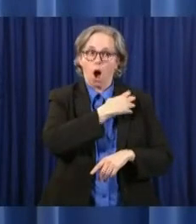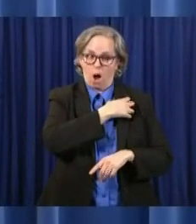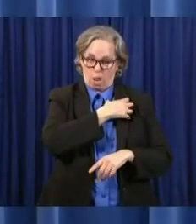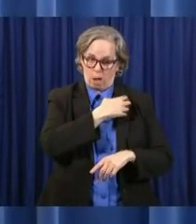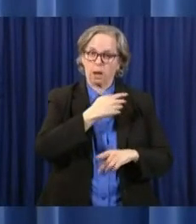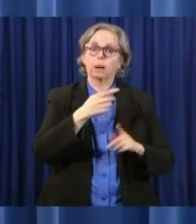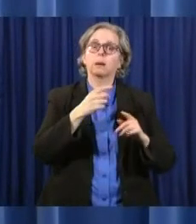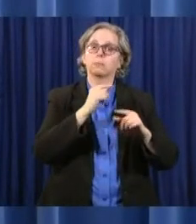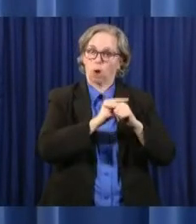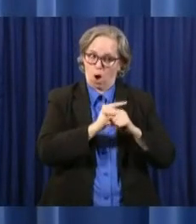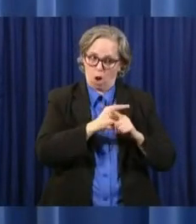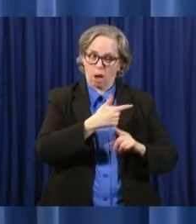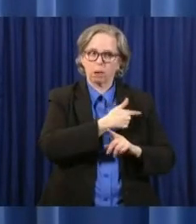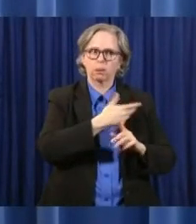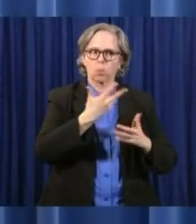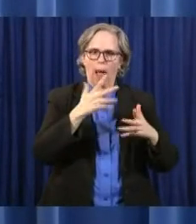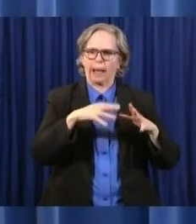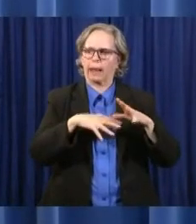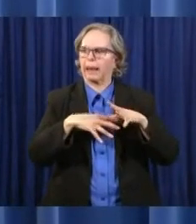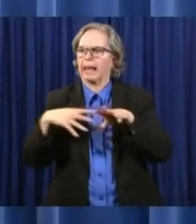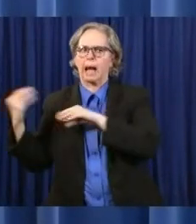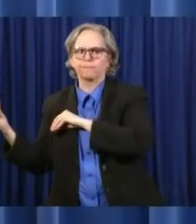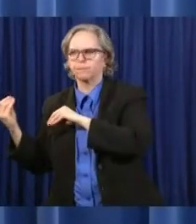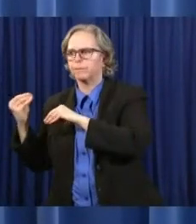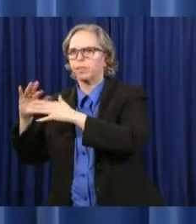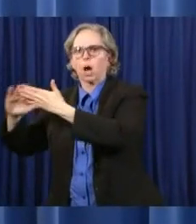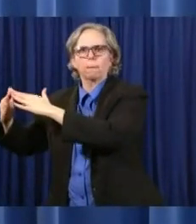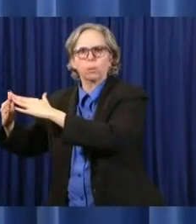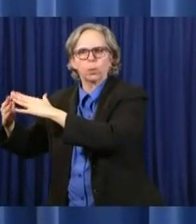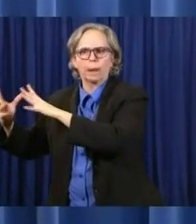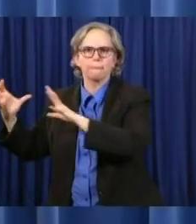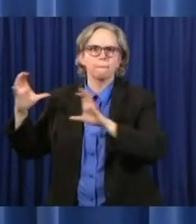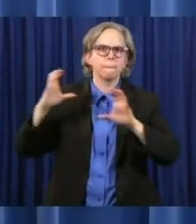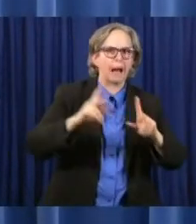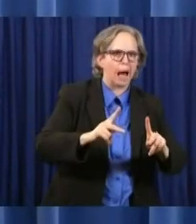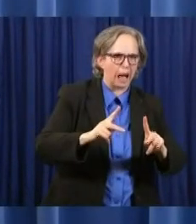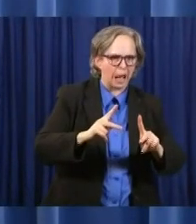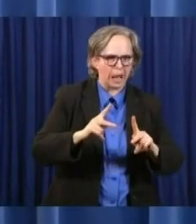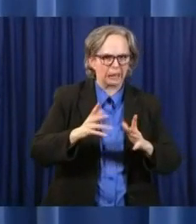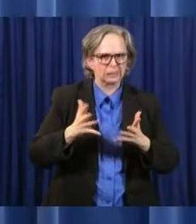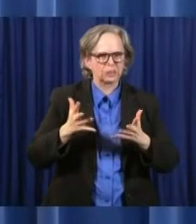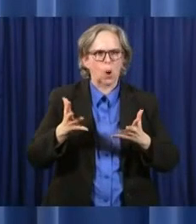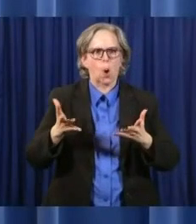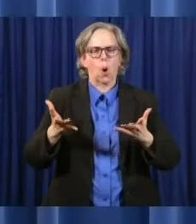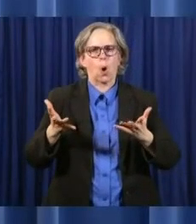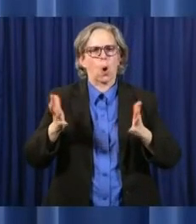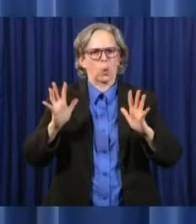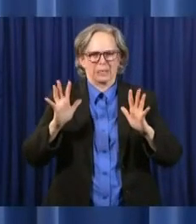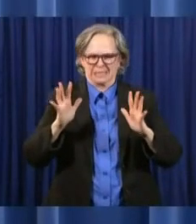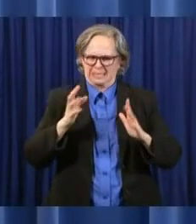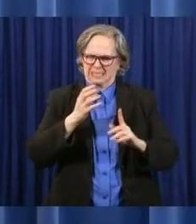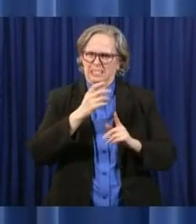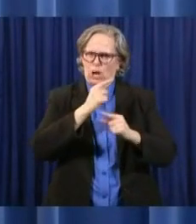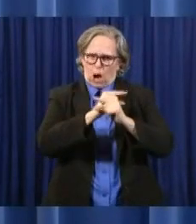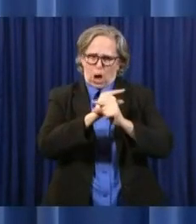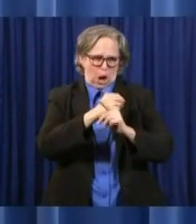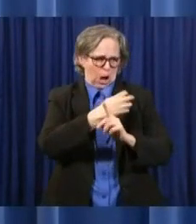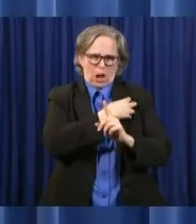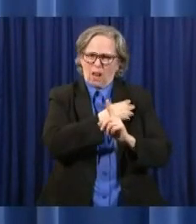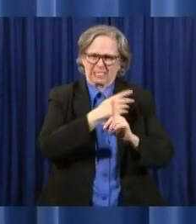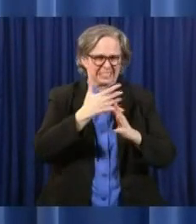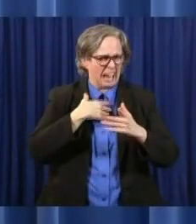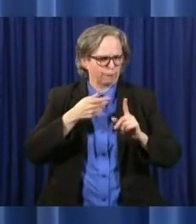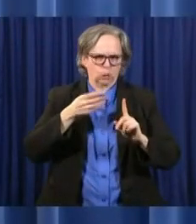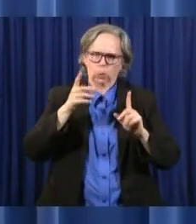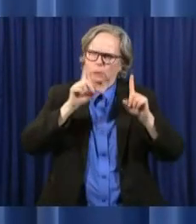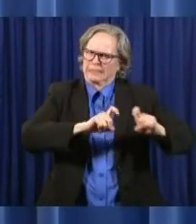We've accelerated that. We're going to continue to accelerate that. And it is of concern, not just for the tragedy within the